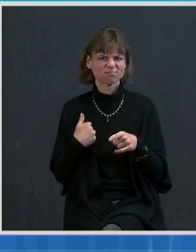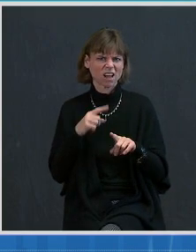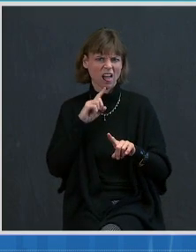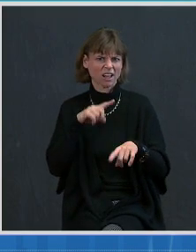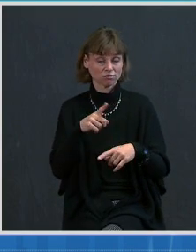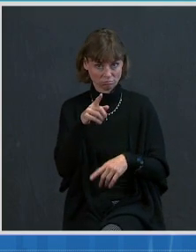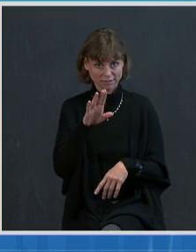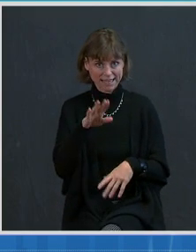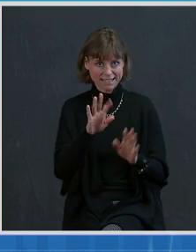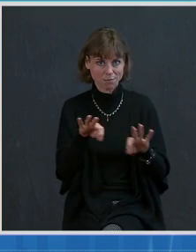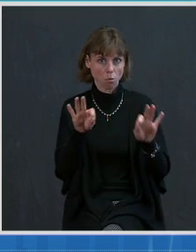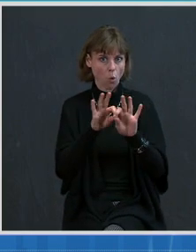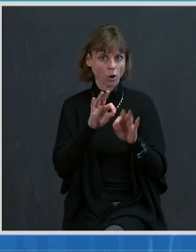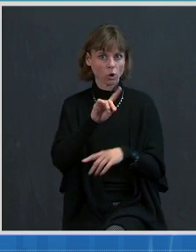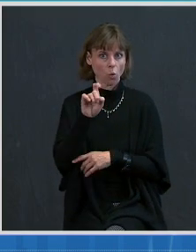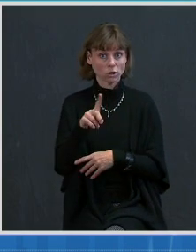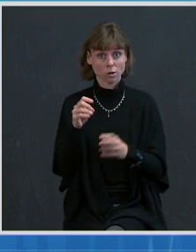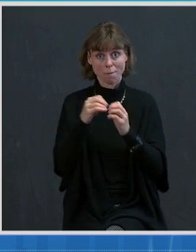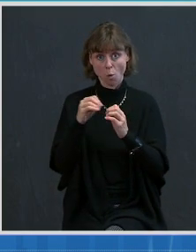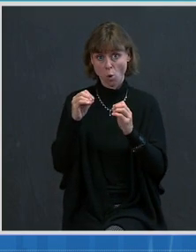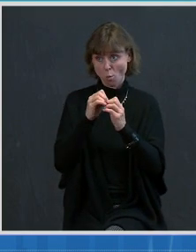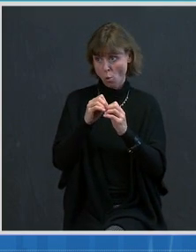an important question. As more people get vaccinated,